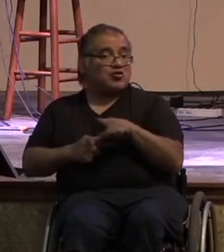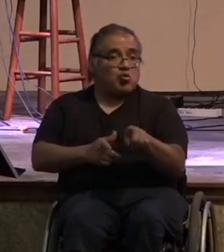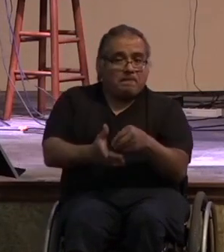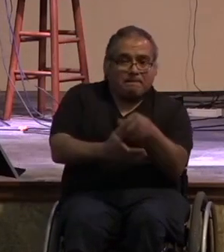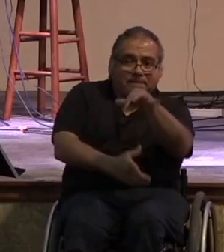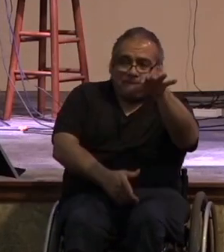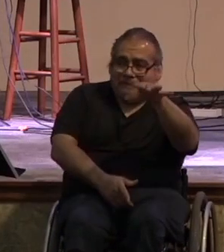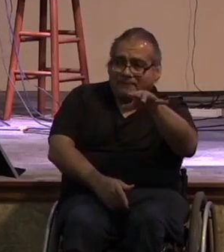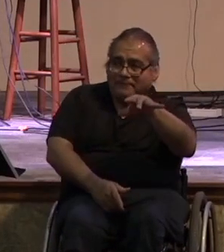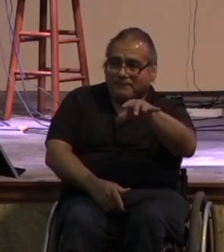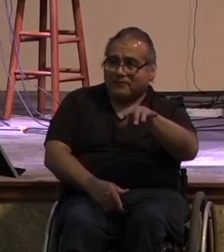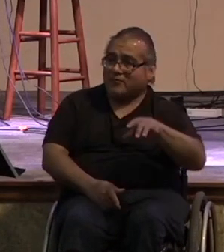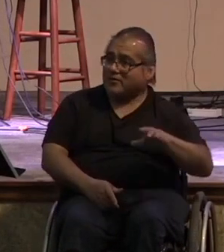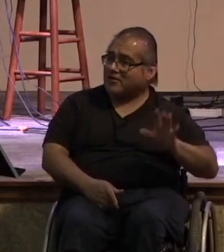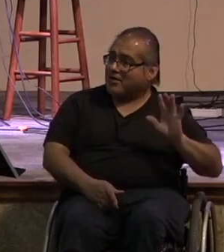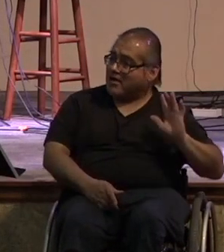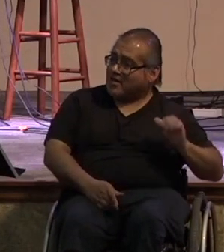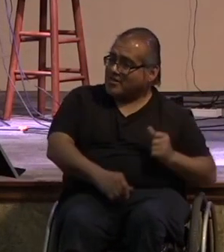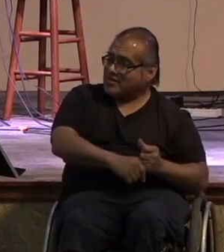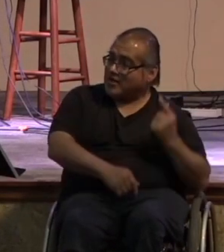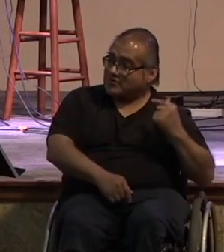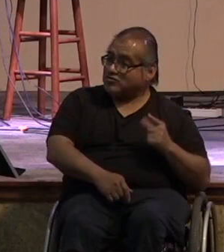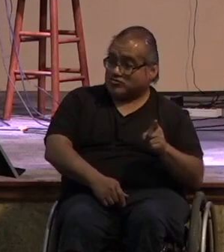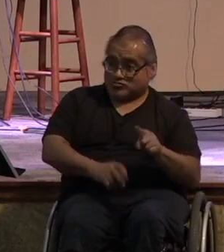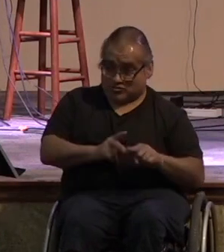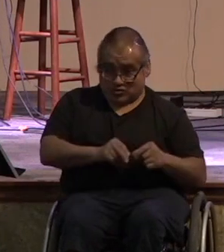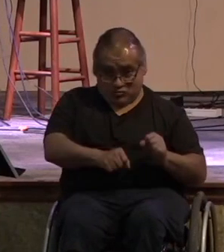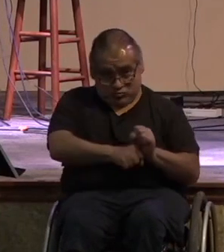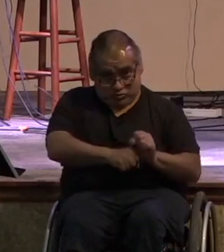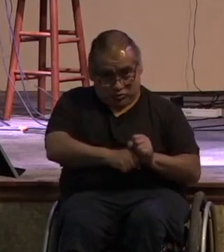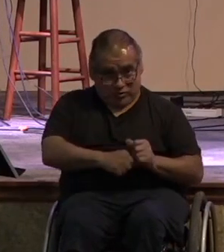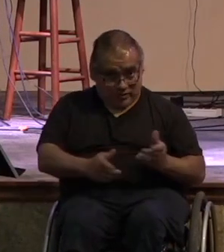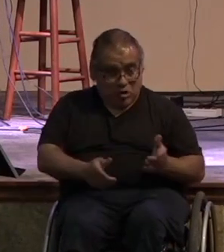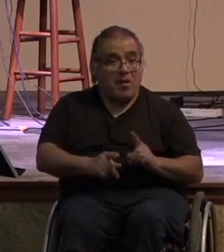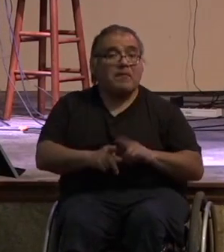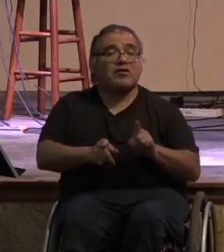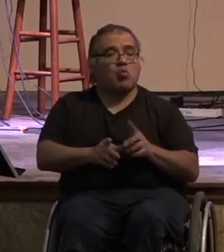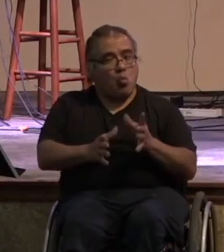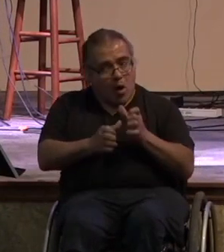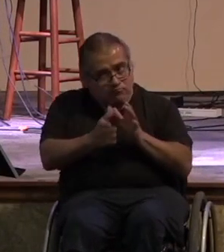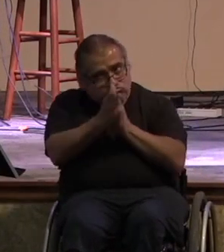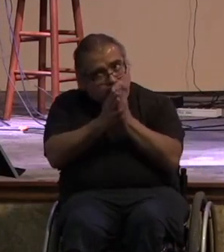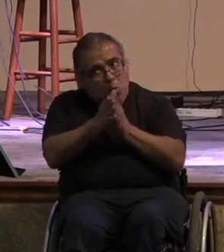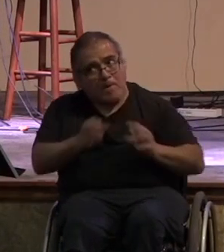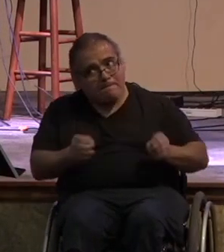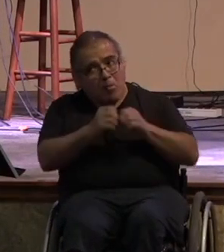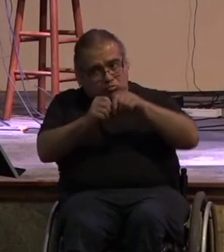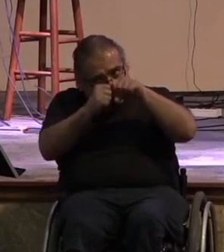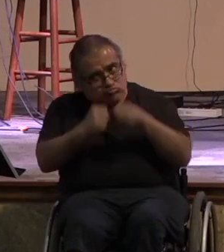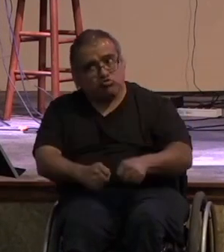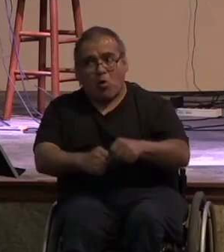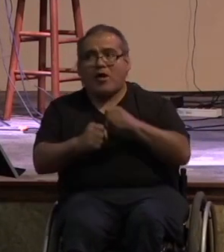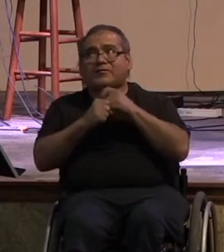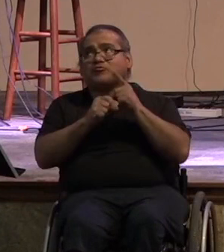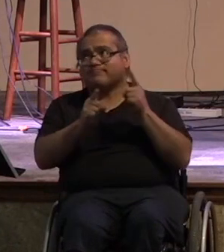benefits you who a year ago started not only to do this work but also a desire to do it so now finish doing it